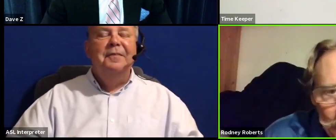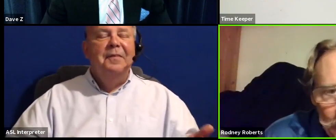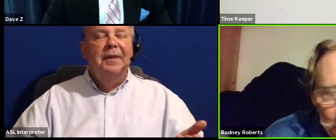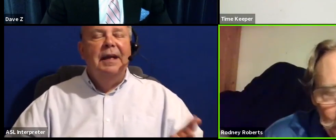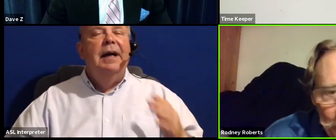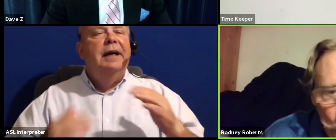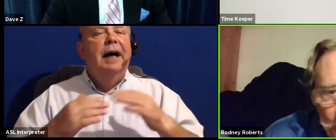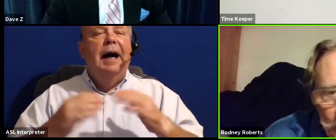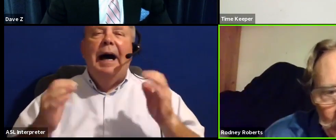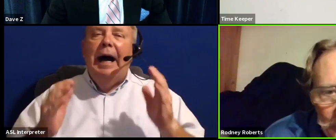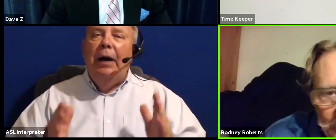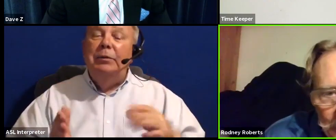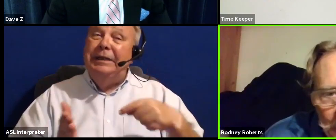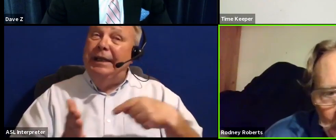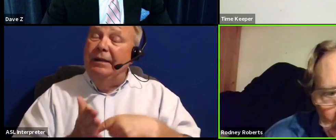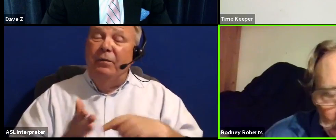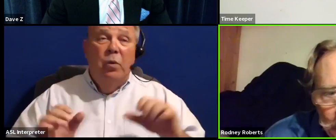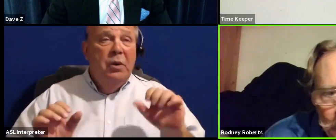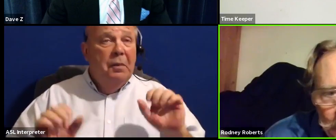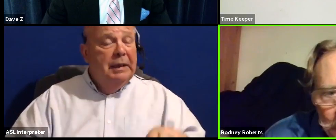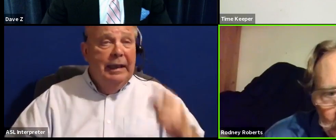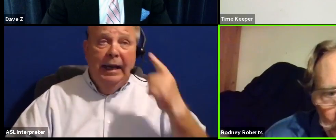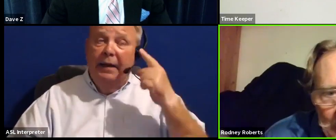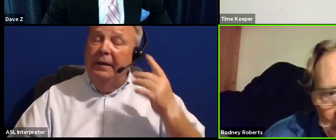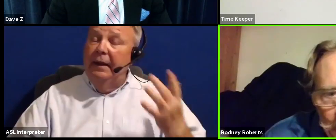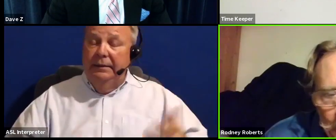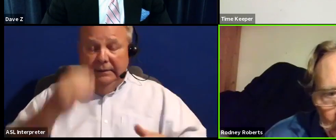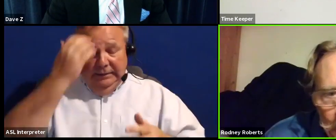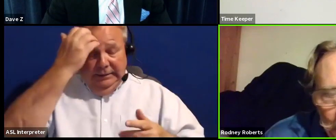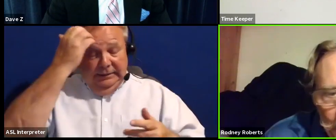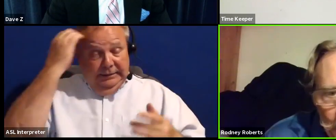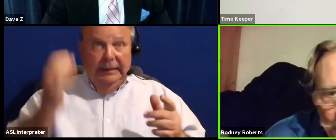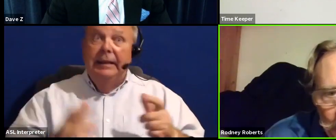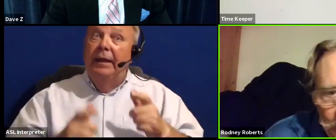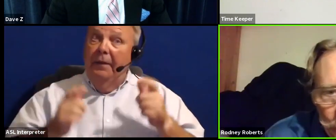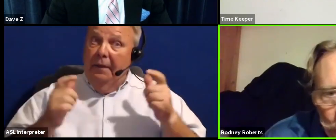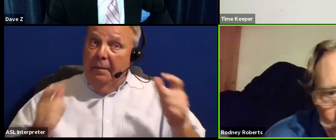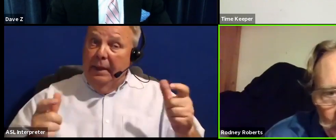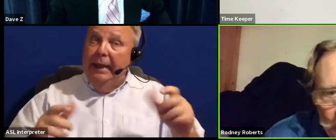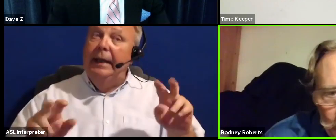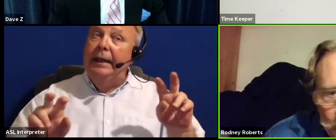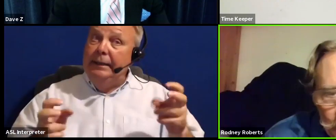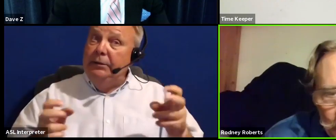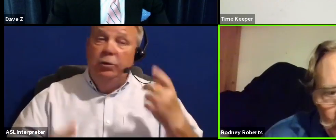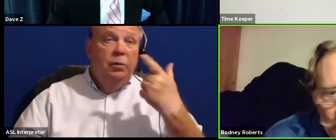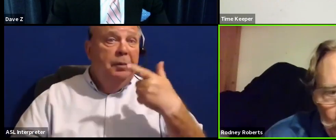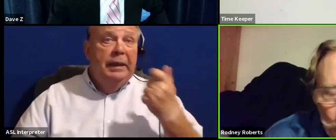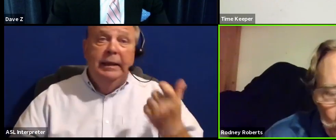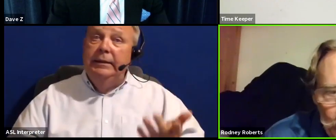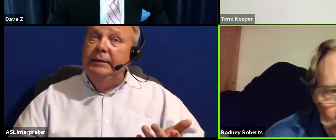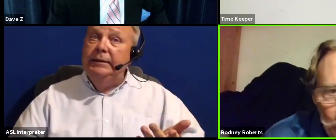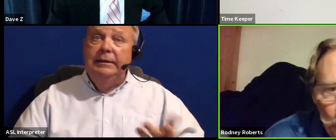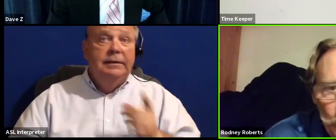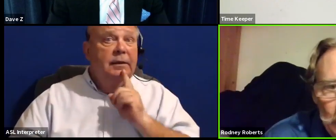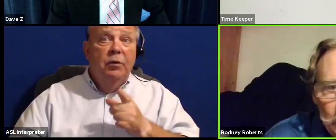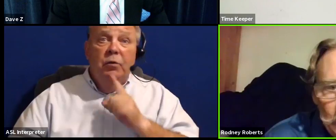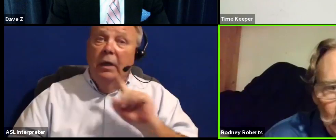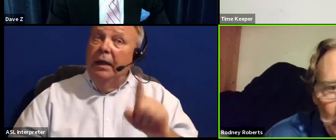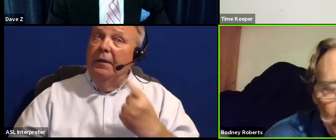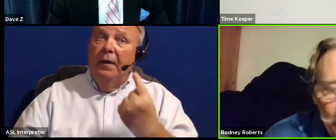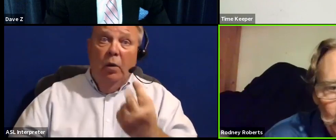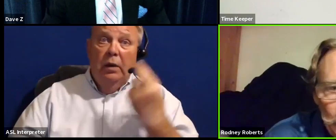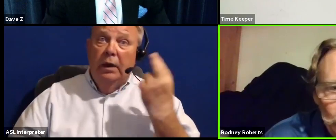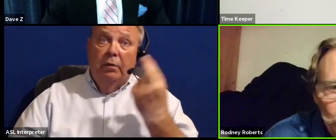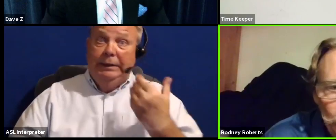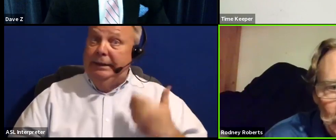Housing affordability I think is the main issue because really the only reason